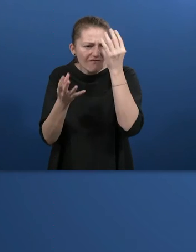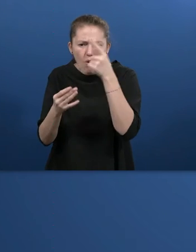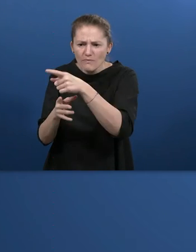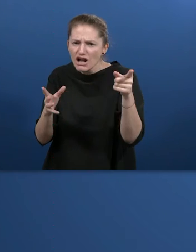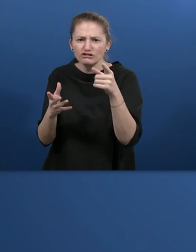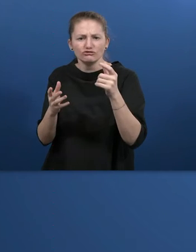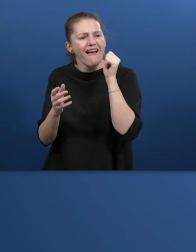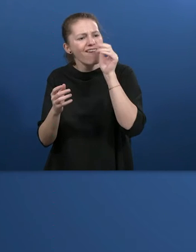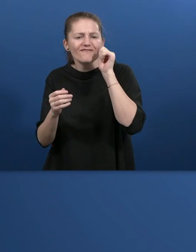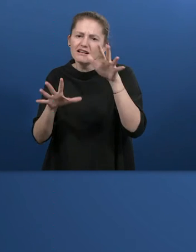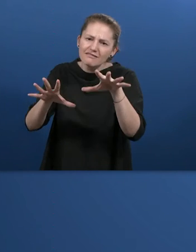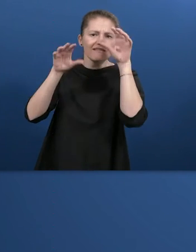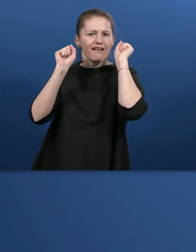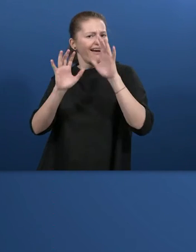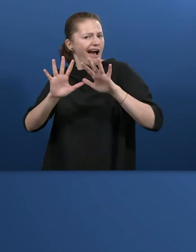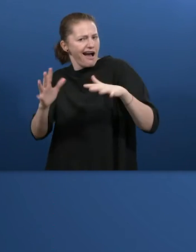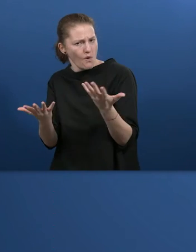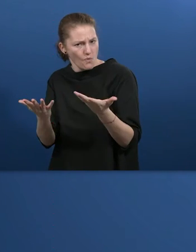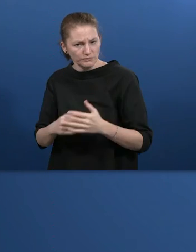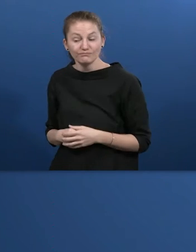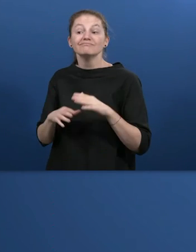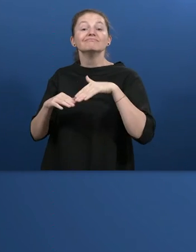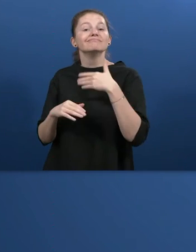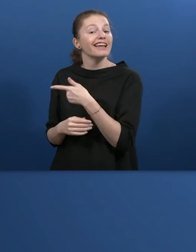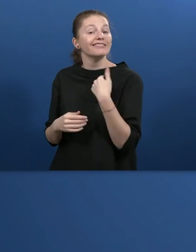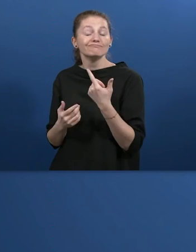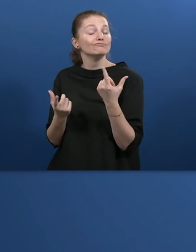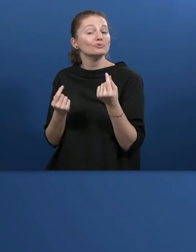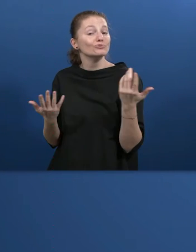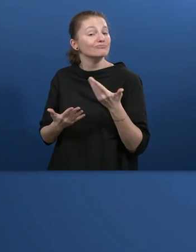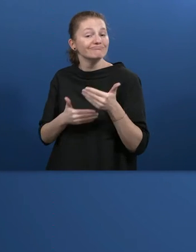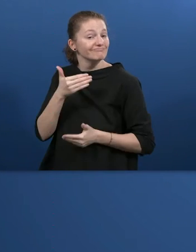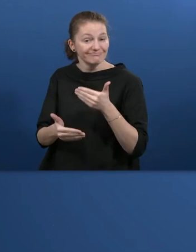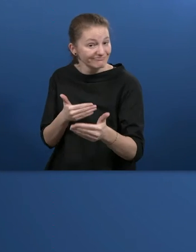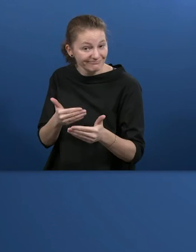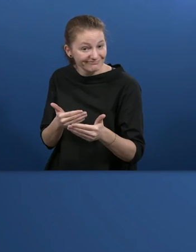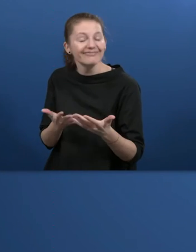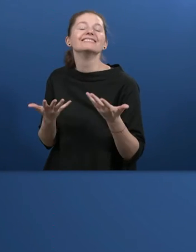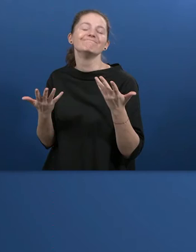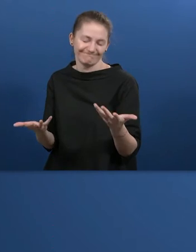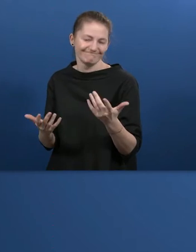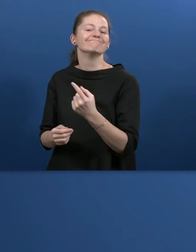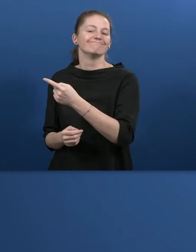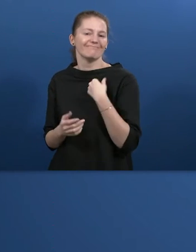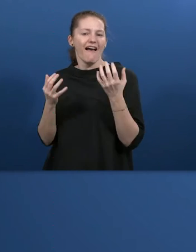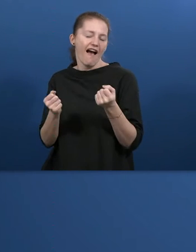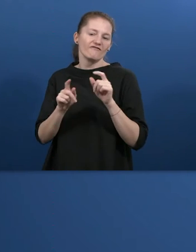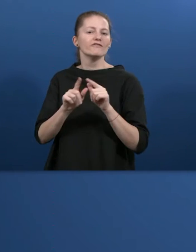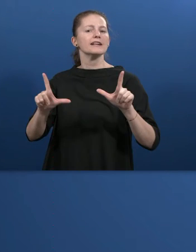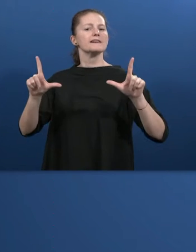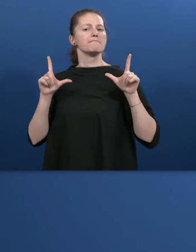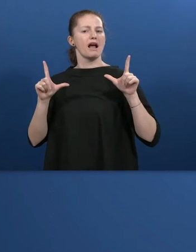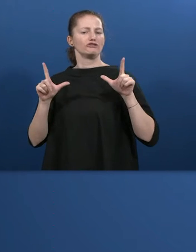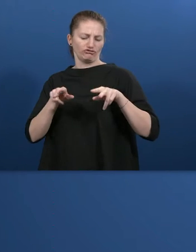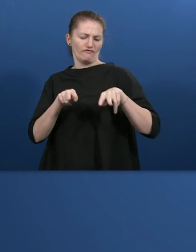try to get to information every day. So then what did we